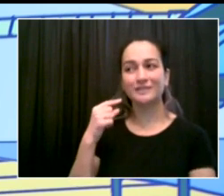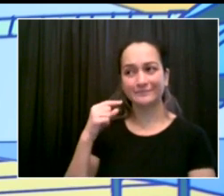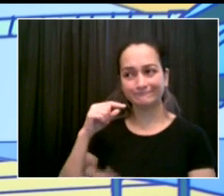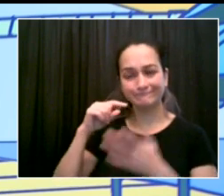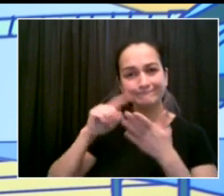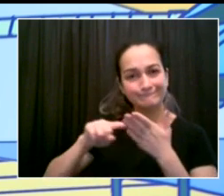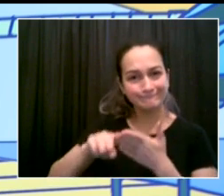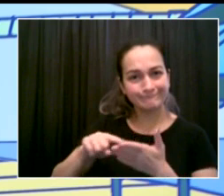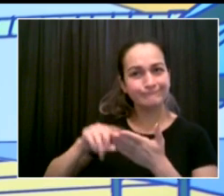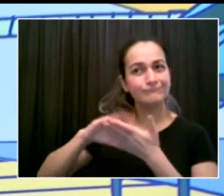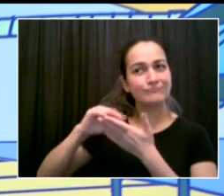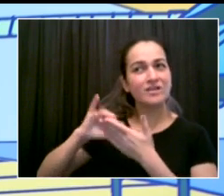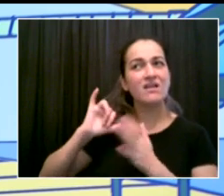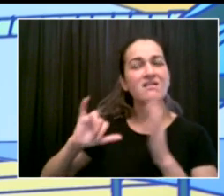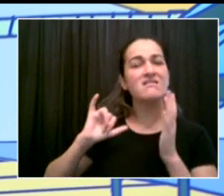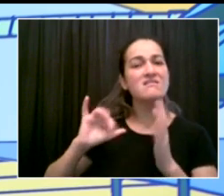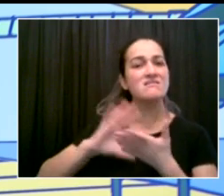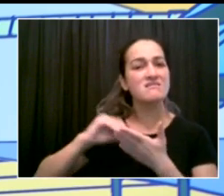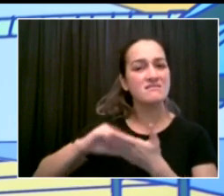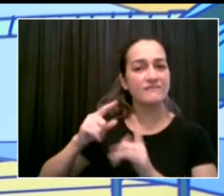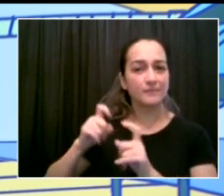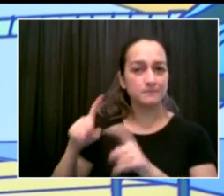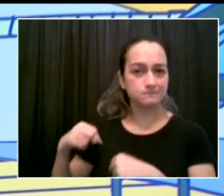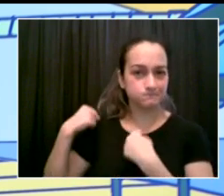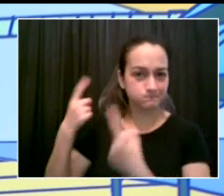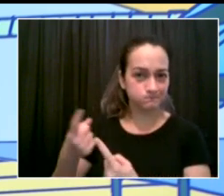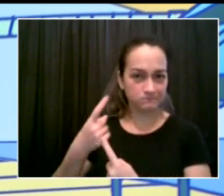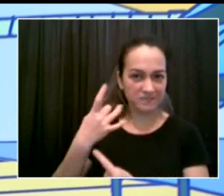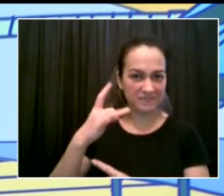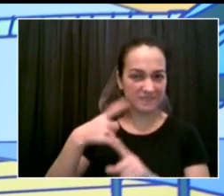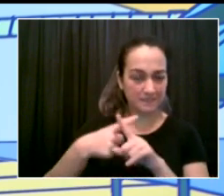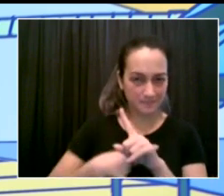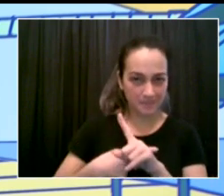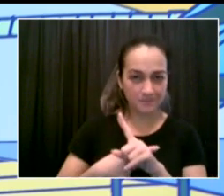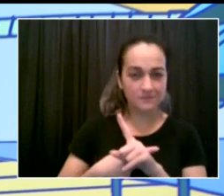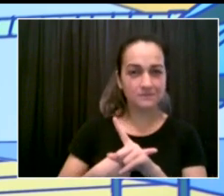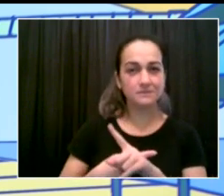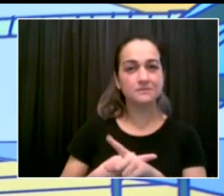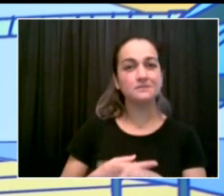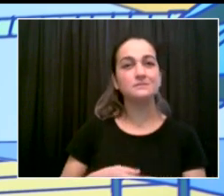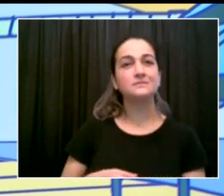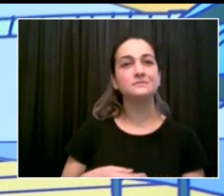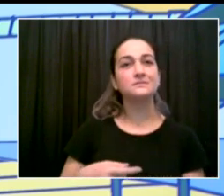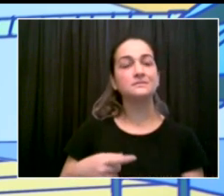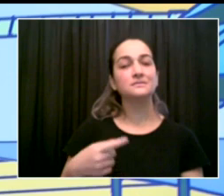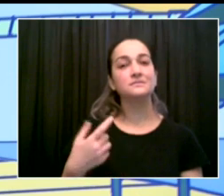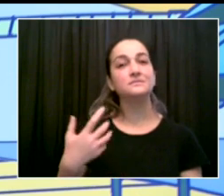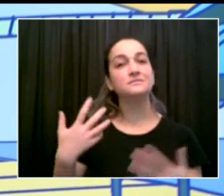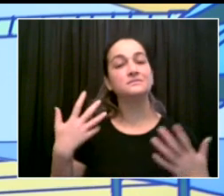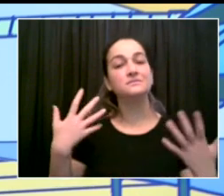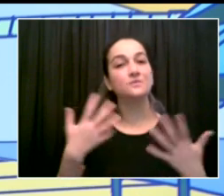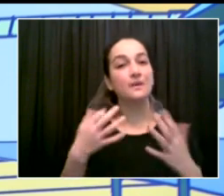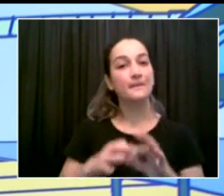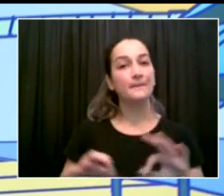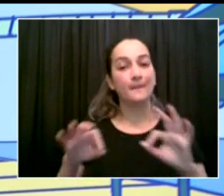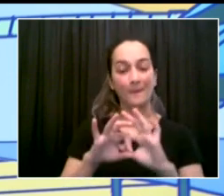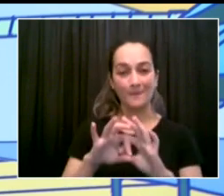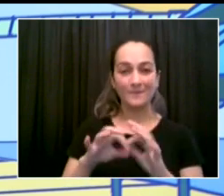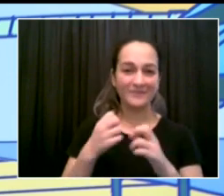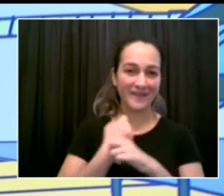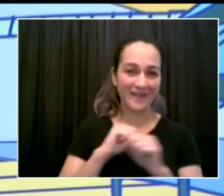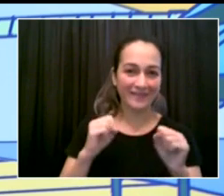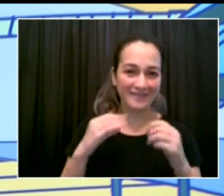of health and safety, but we also saw a lot of disruption, and it was before we had a high level of vaccination. We now have an